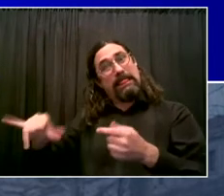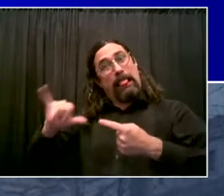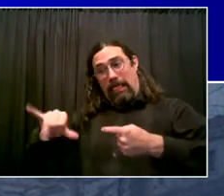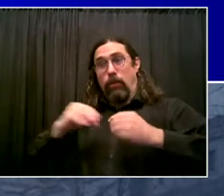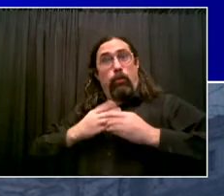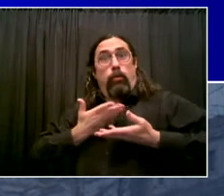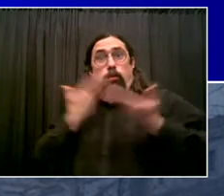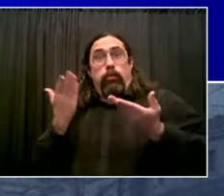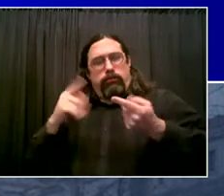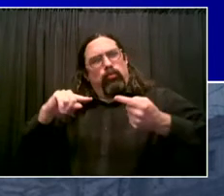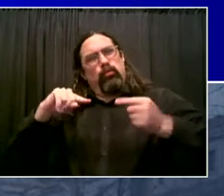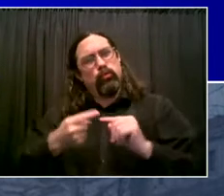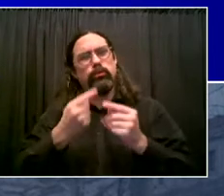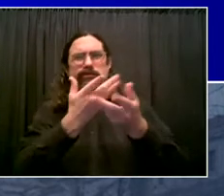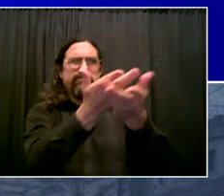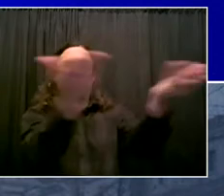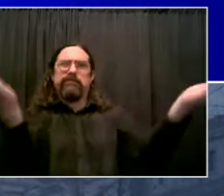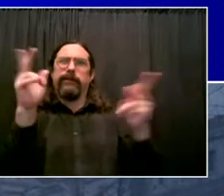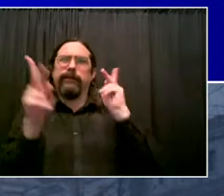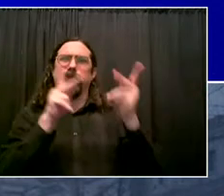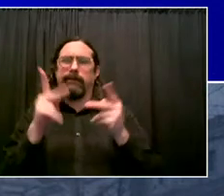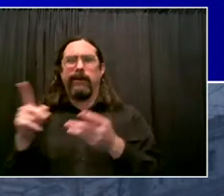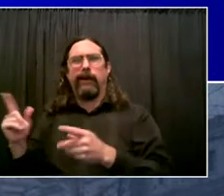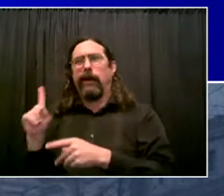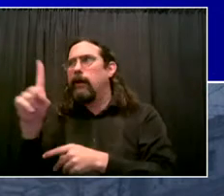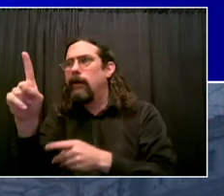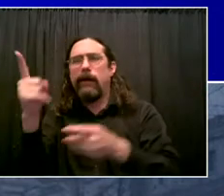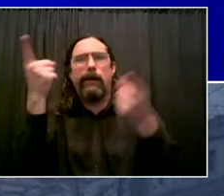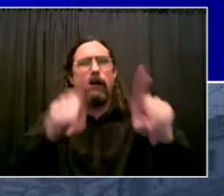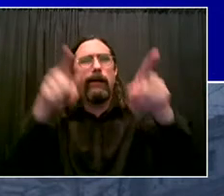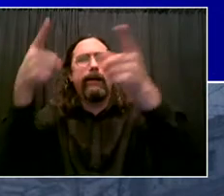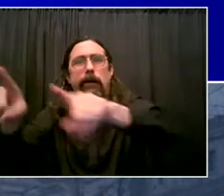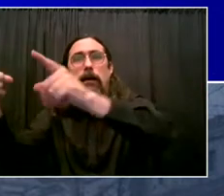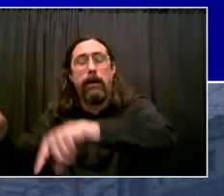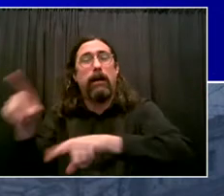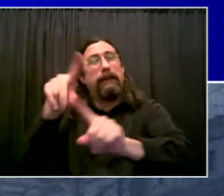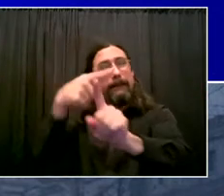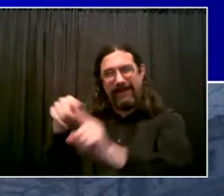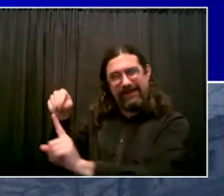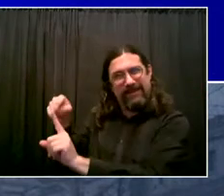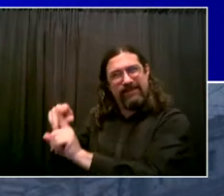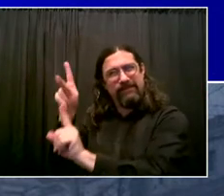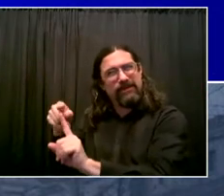parolees, into New York City, often directly into our shelters, in a way that doesn't help anyone.